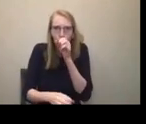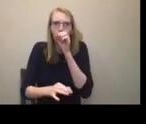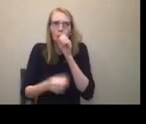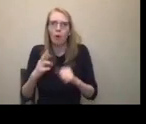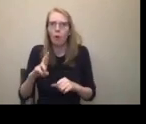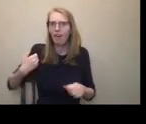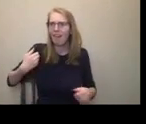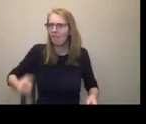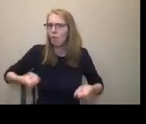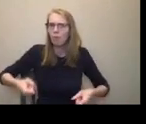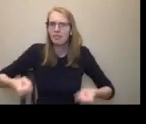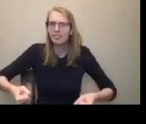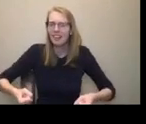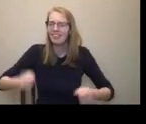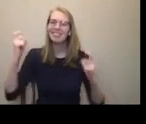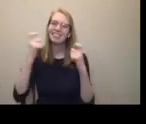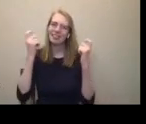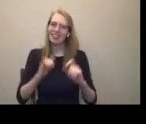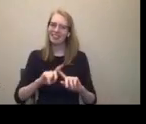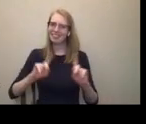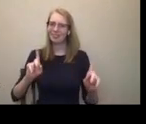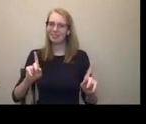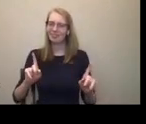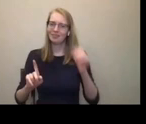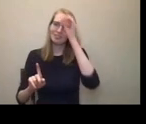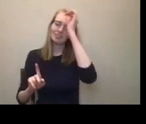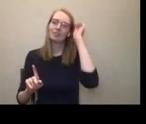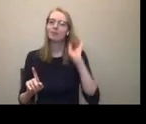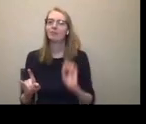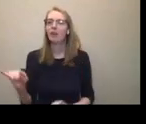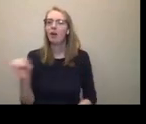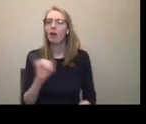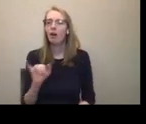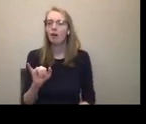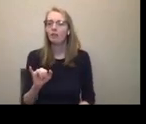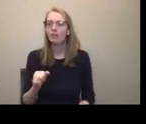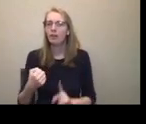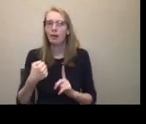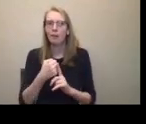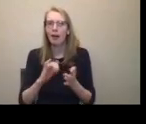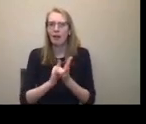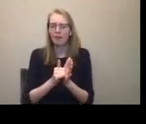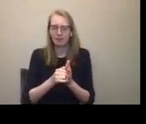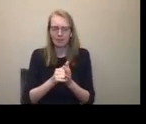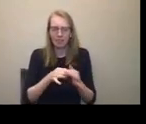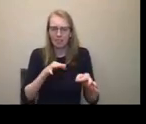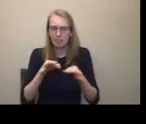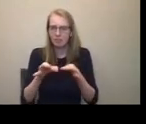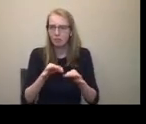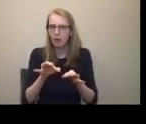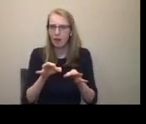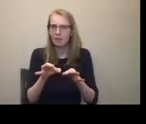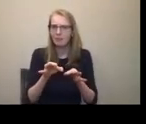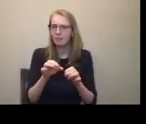limited condition. Okay, and so it also forms how we describe our social identities, your worldview. So if you're a